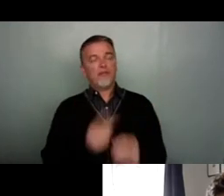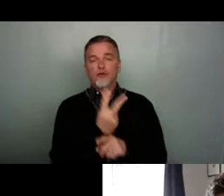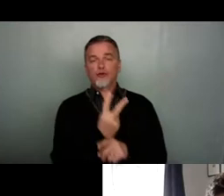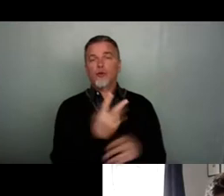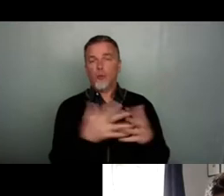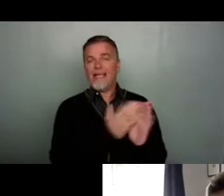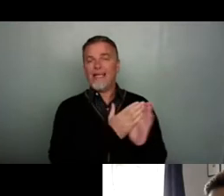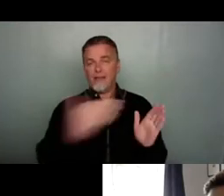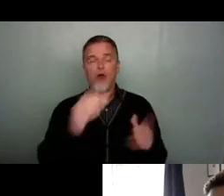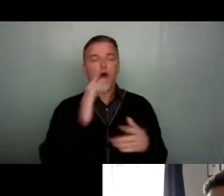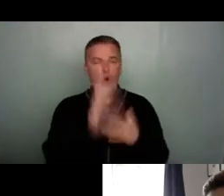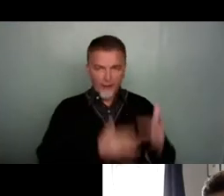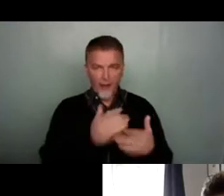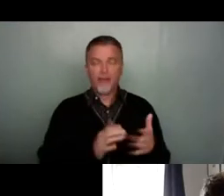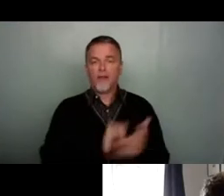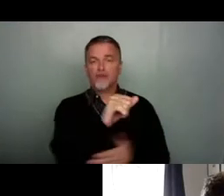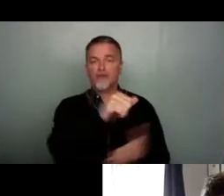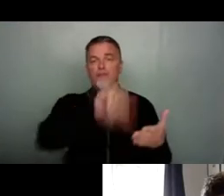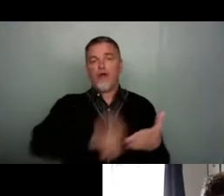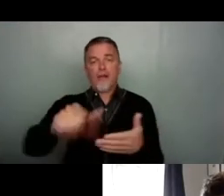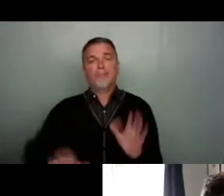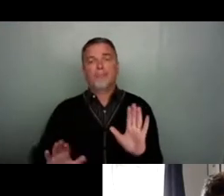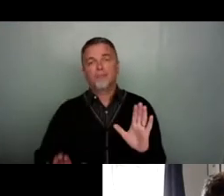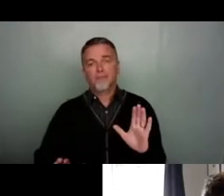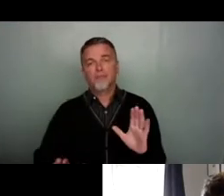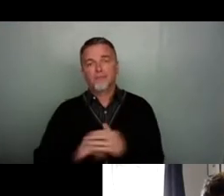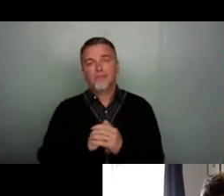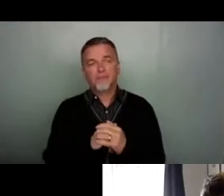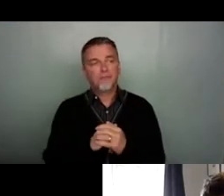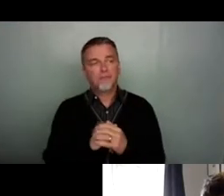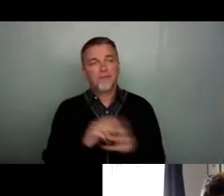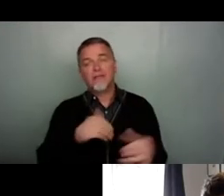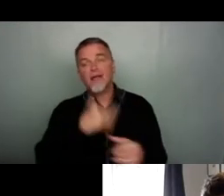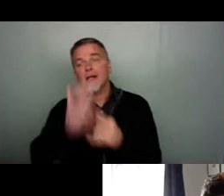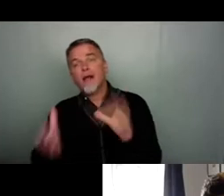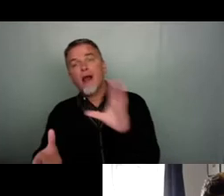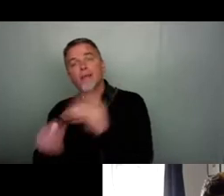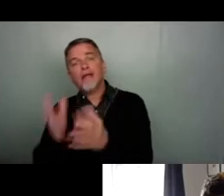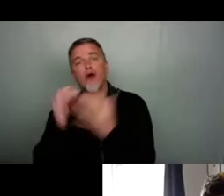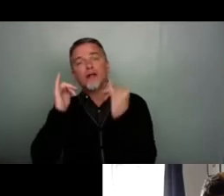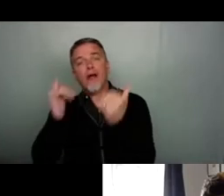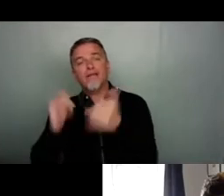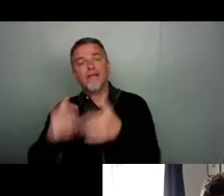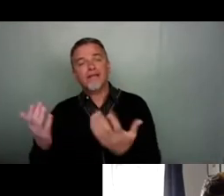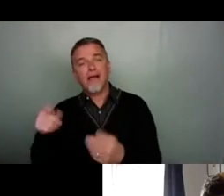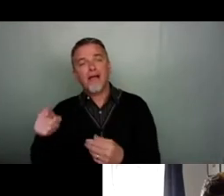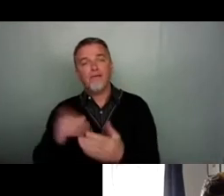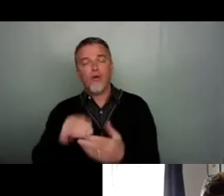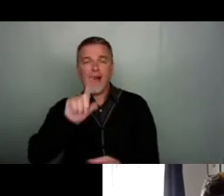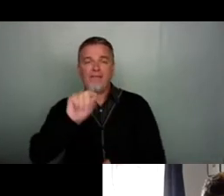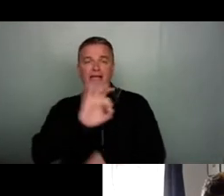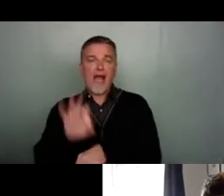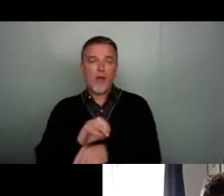online cultural program, which culminated on Carnival Day for an 11 hour